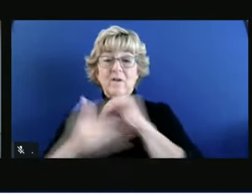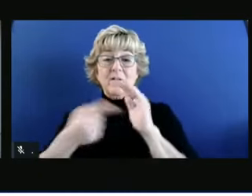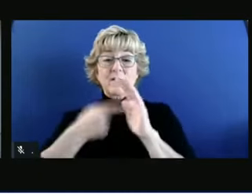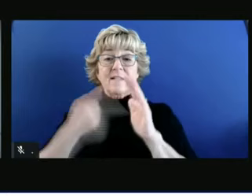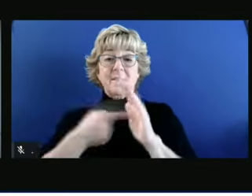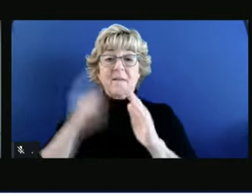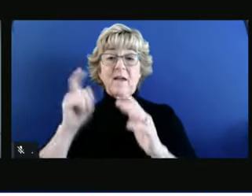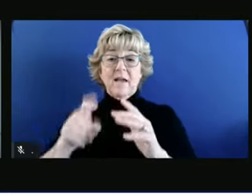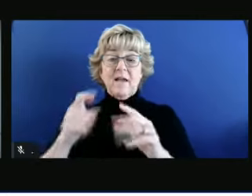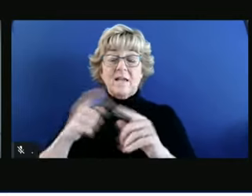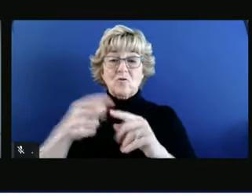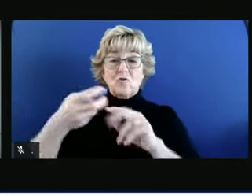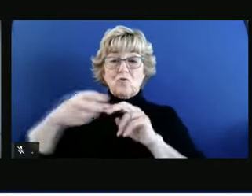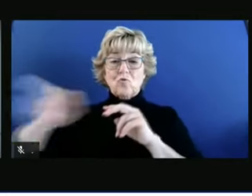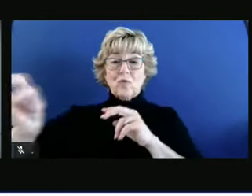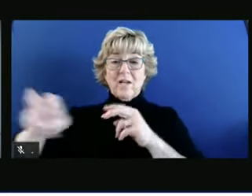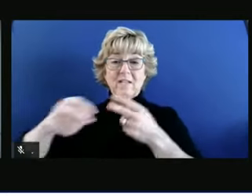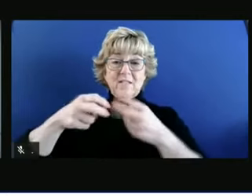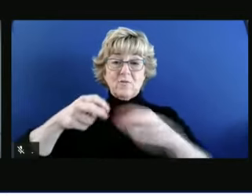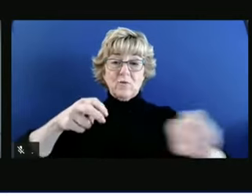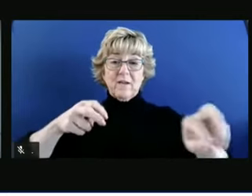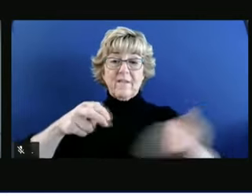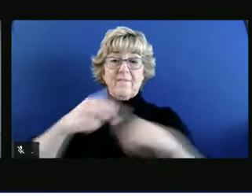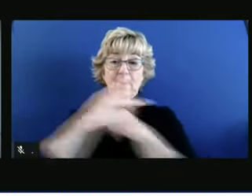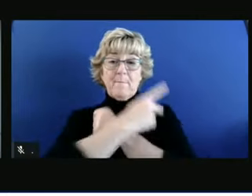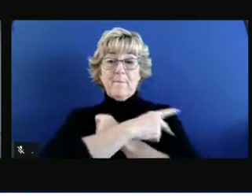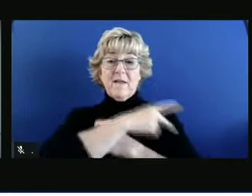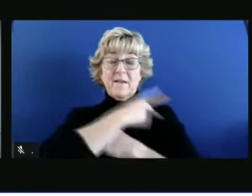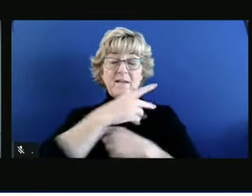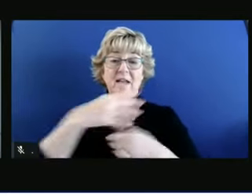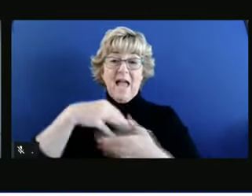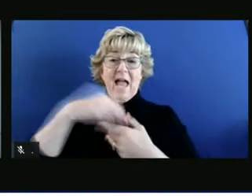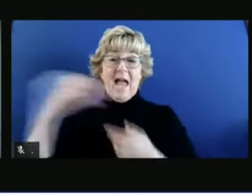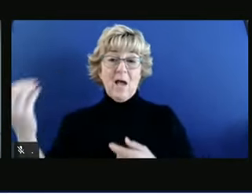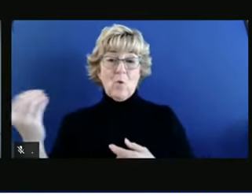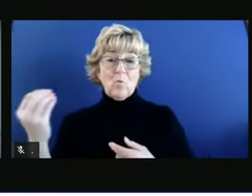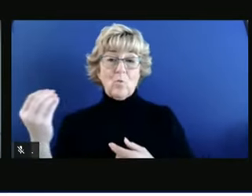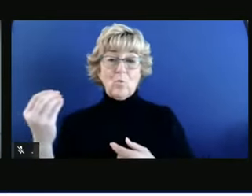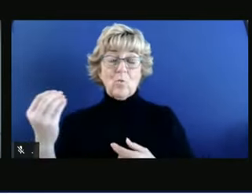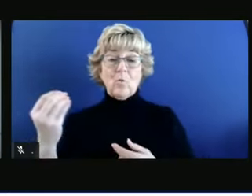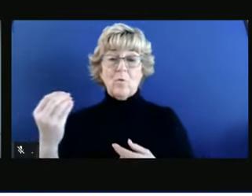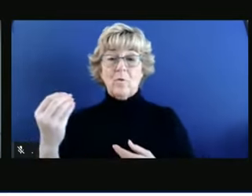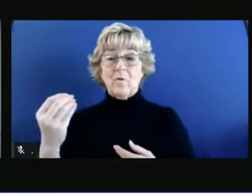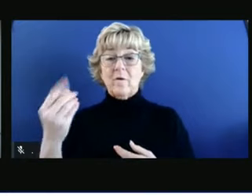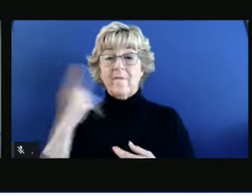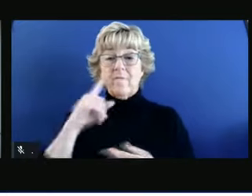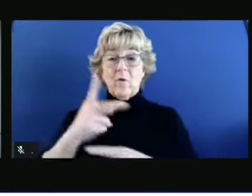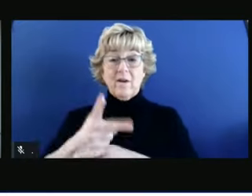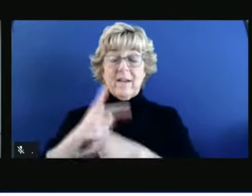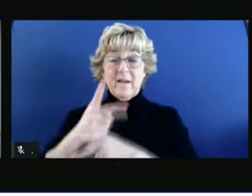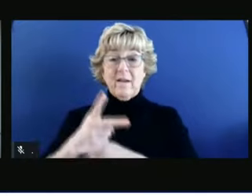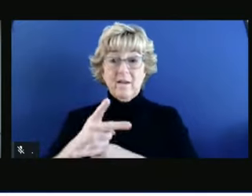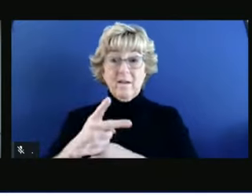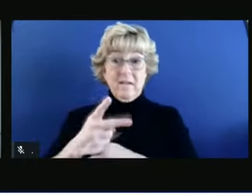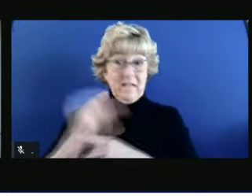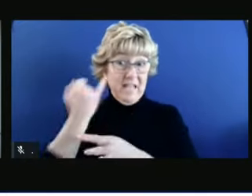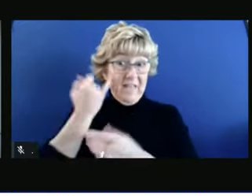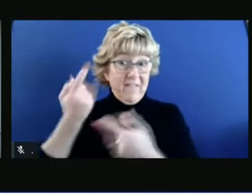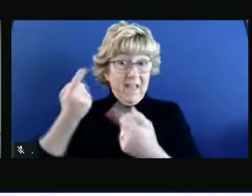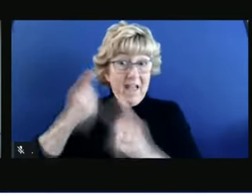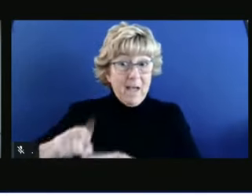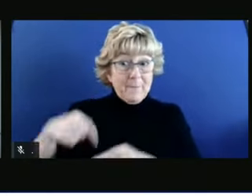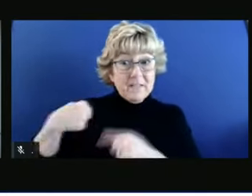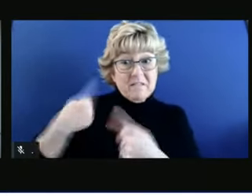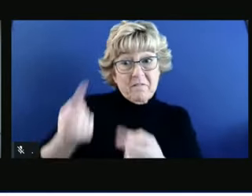have to transfer patients out of their county for care. I'm not sure. I don't believe that if it has happened at